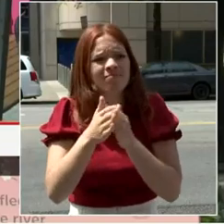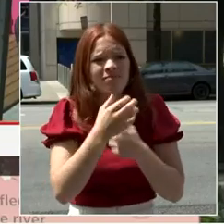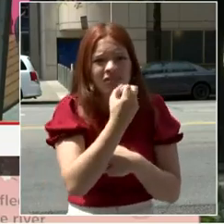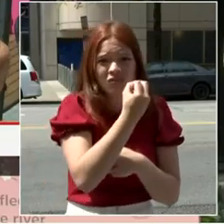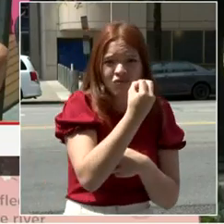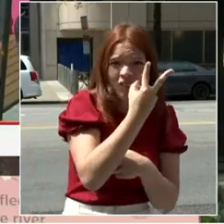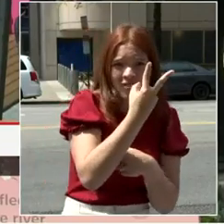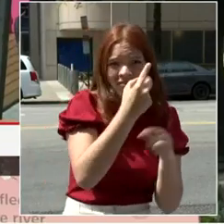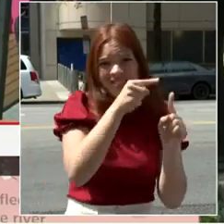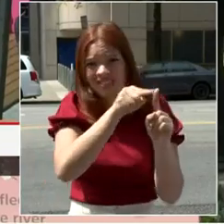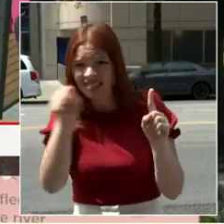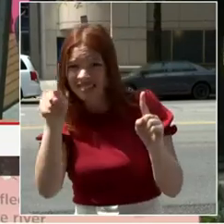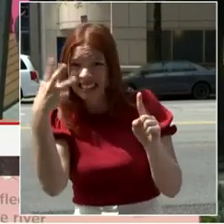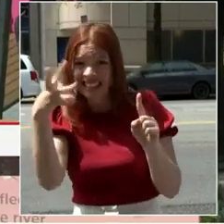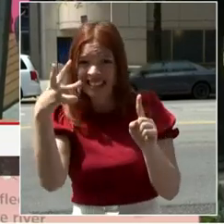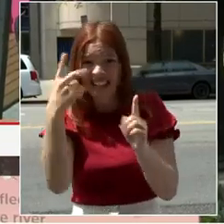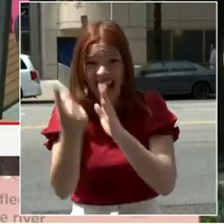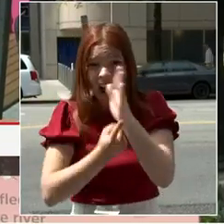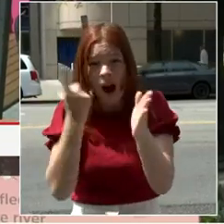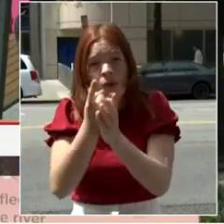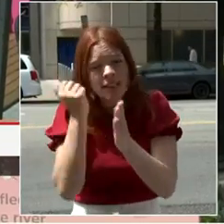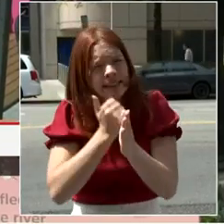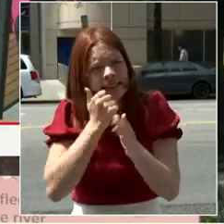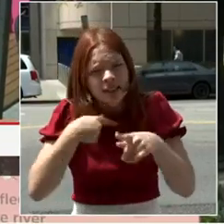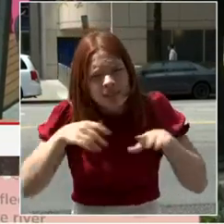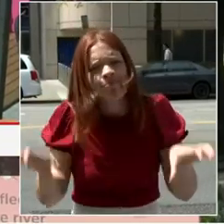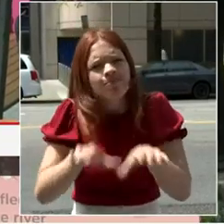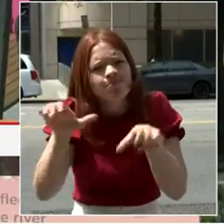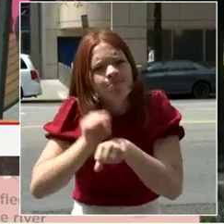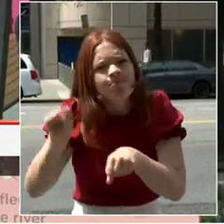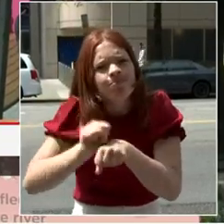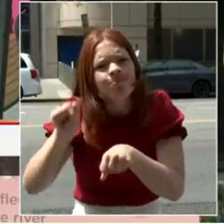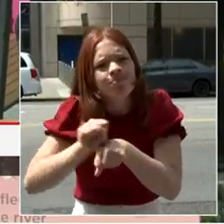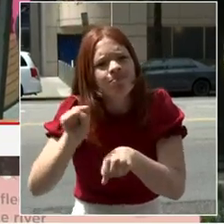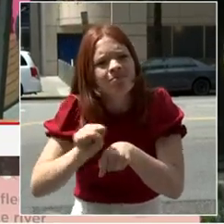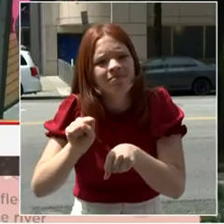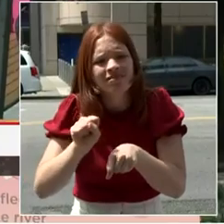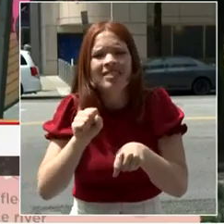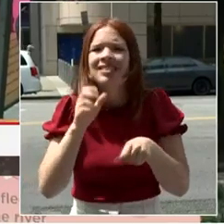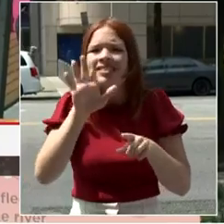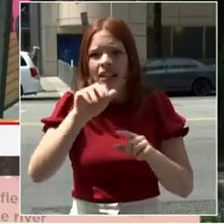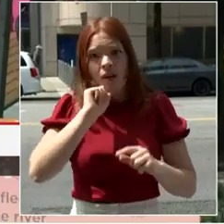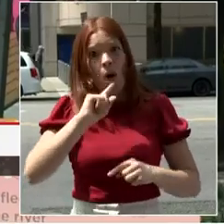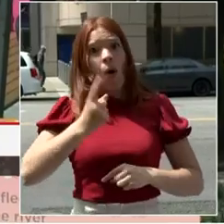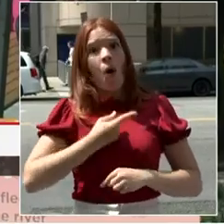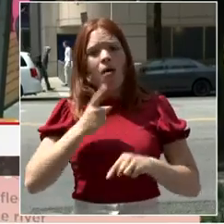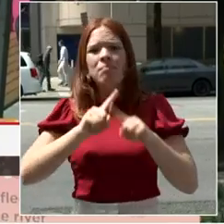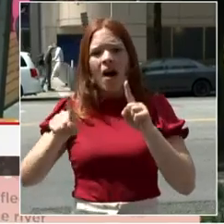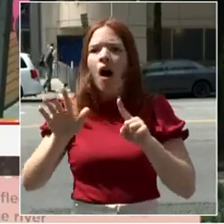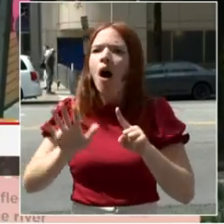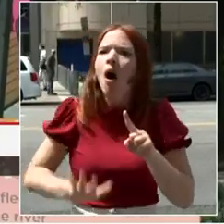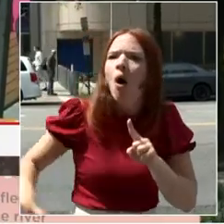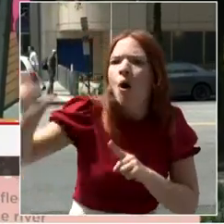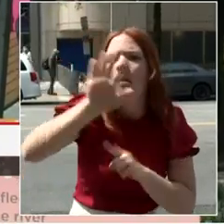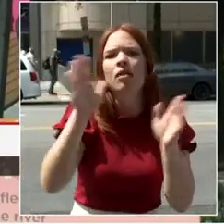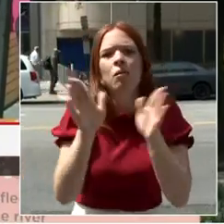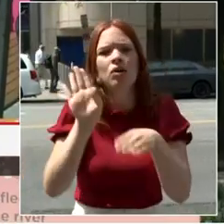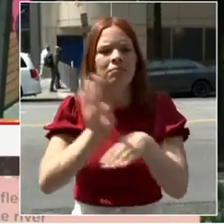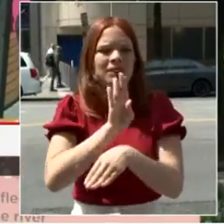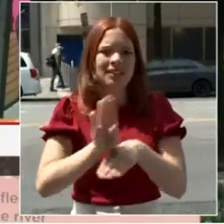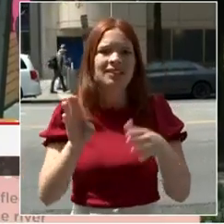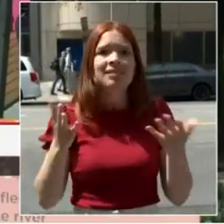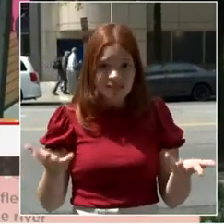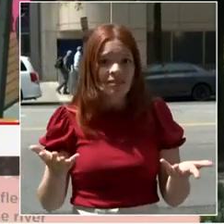Dina and Favapat. I'm talking about most of the small businesses that I have been interacting with them. We